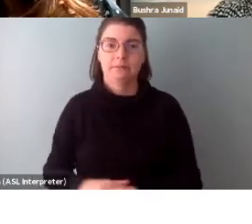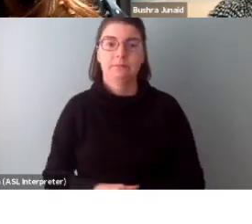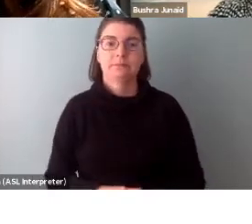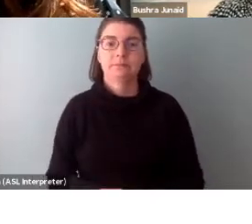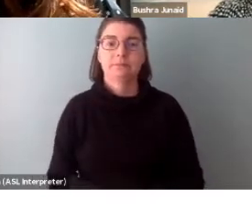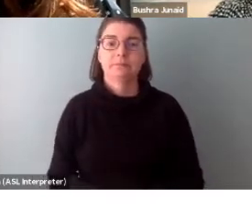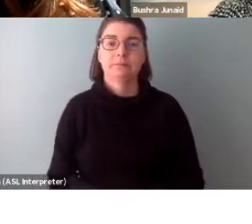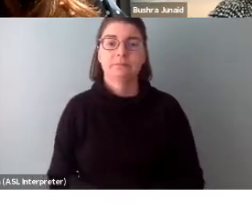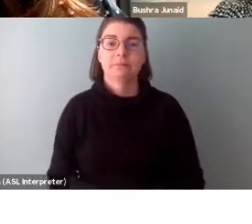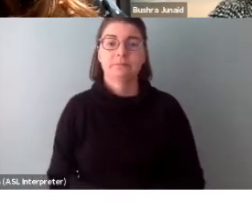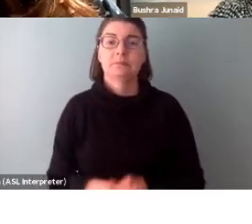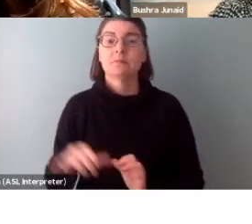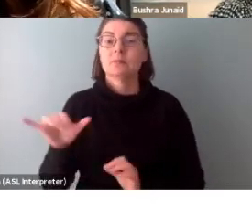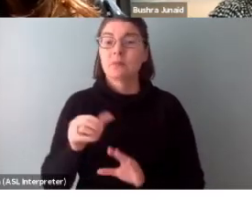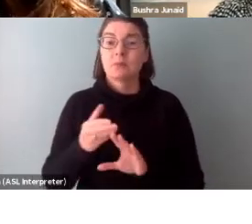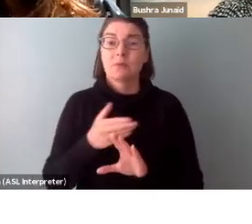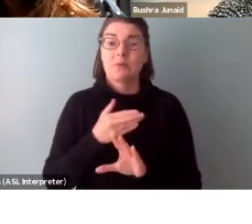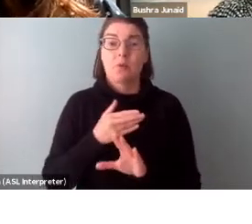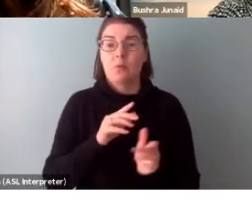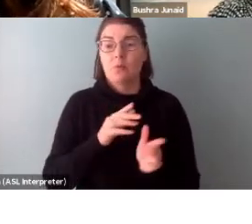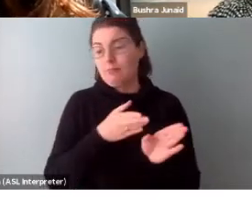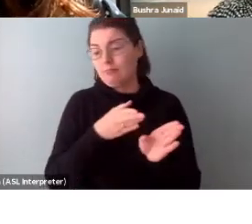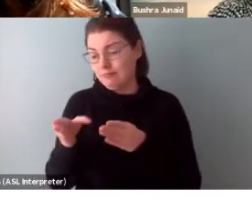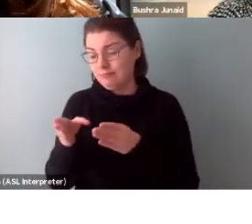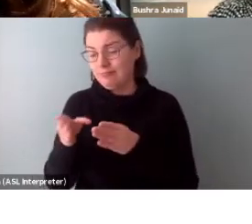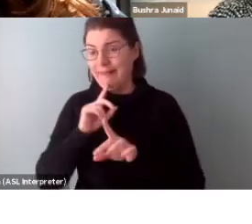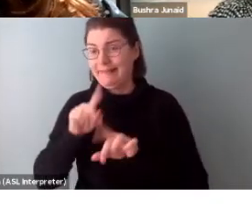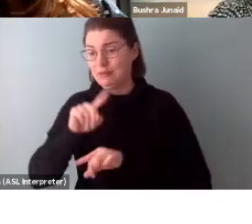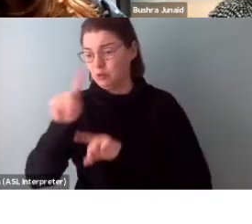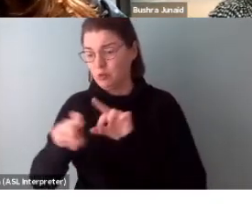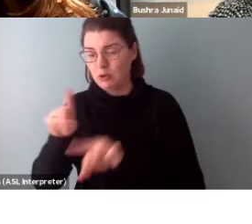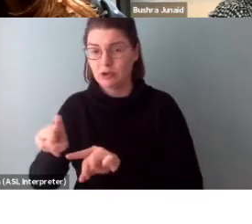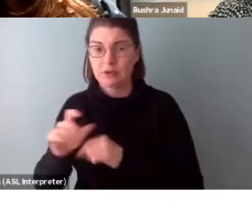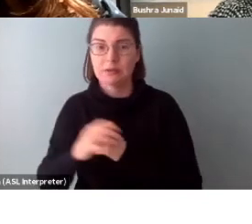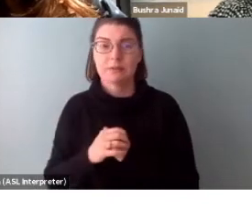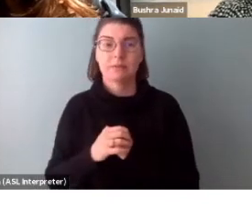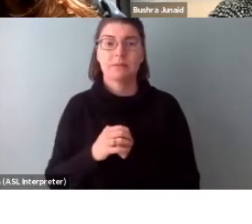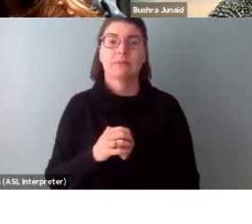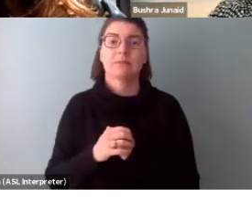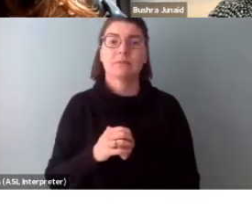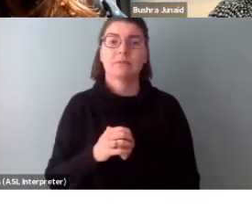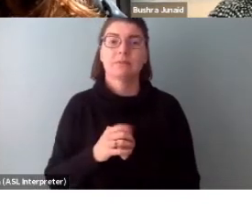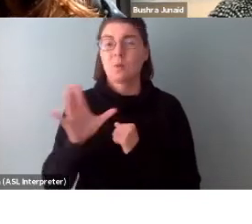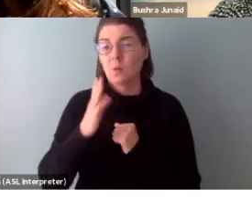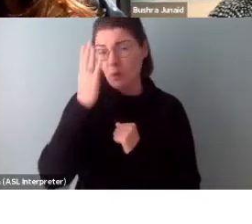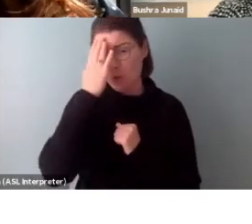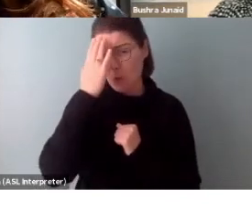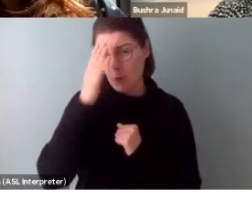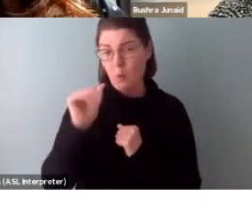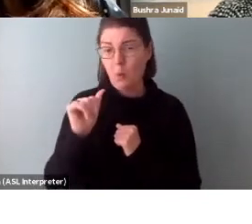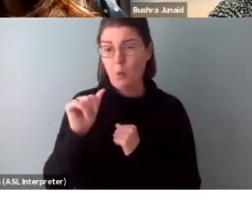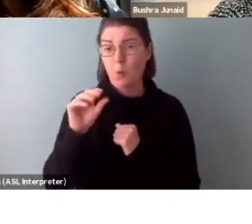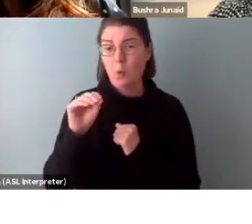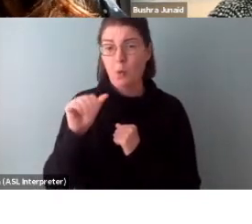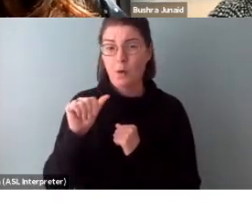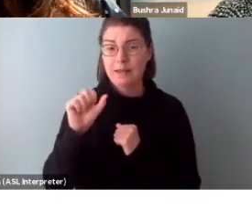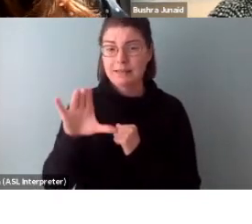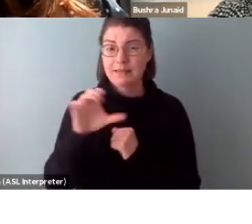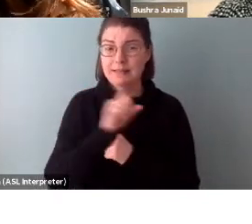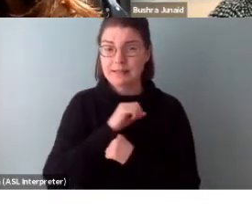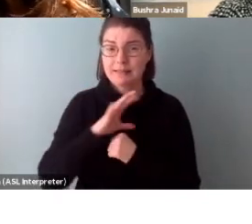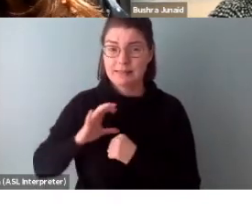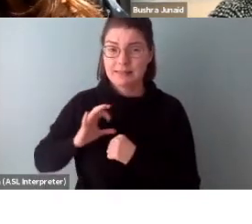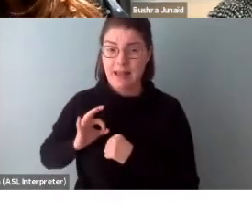On a final note before we turn to some of your questions, please know that OAC staff are on your side.